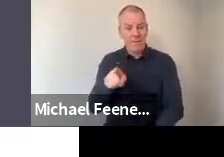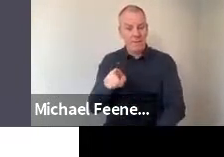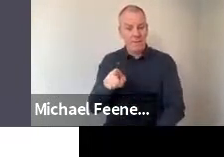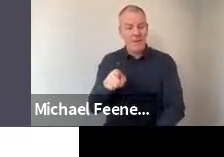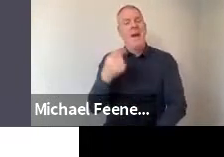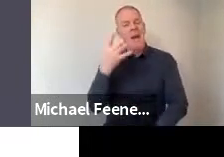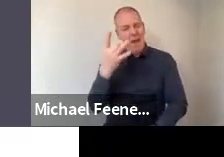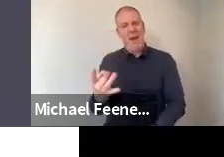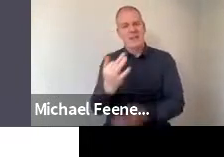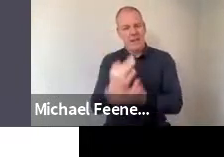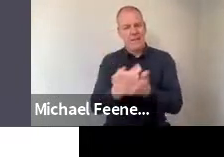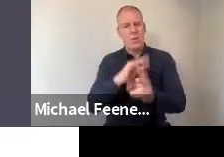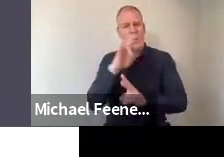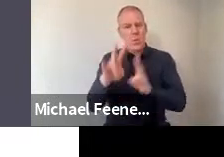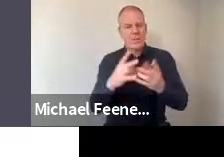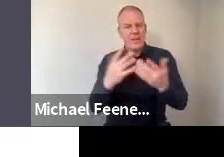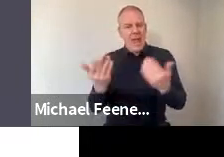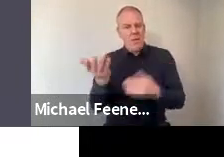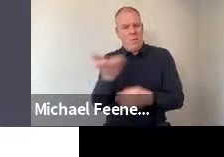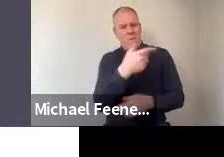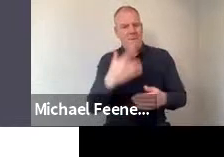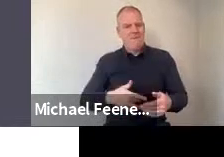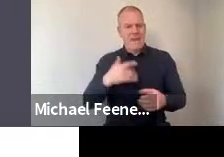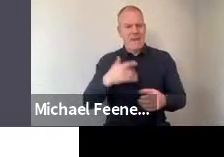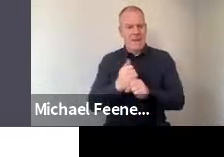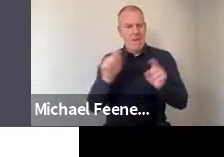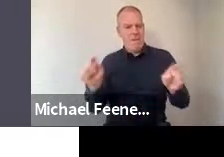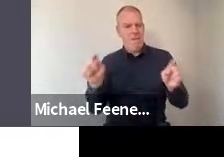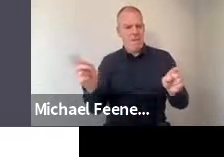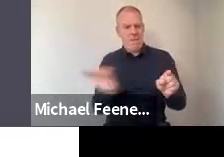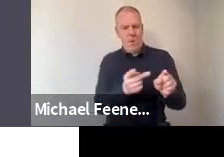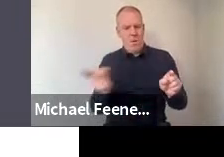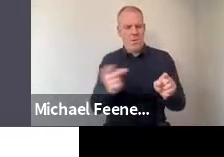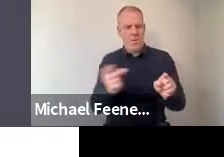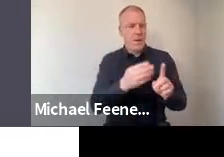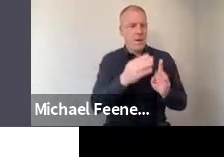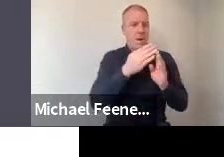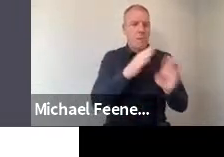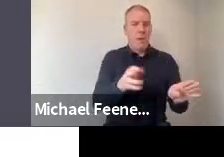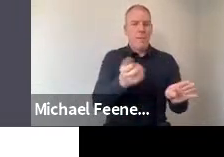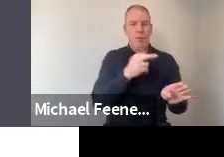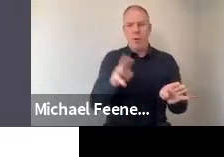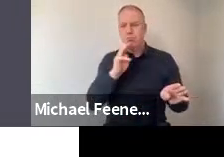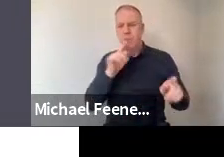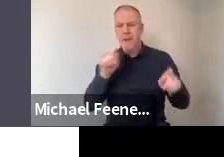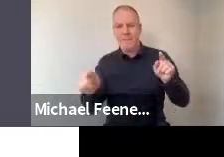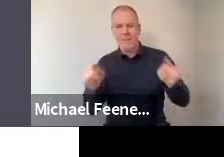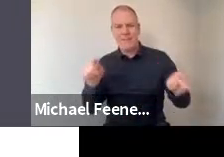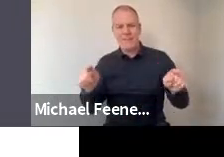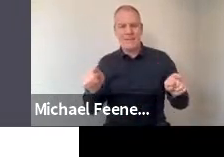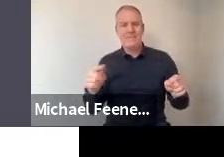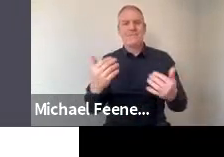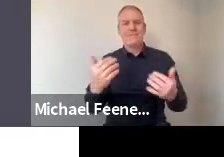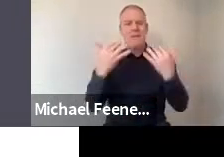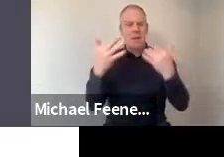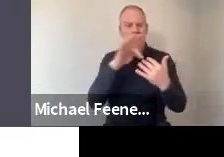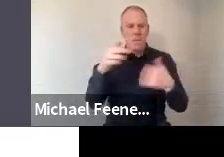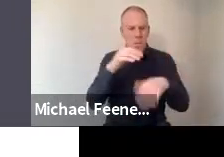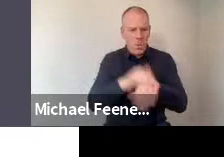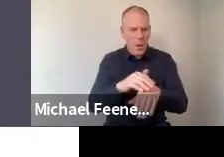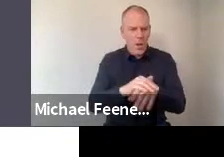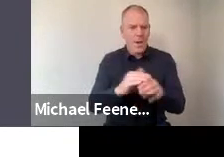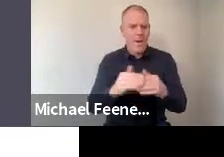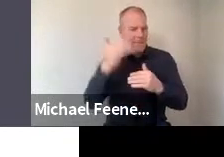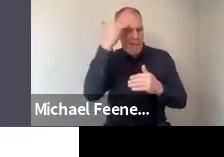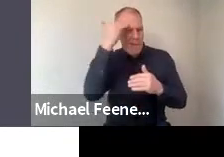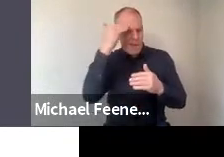number of questions about how people feel about the kind of information they're getting, and the kind of knowledge